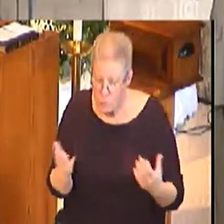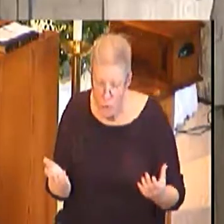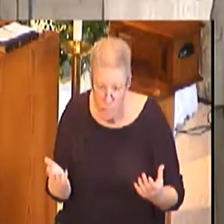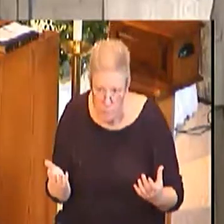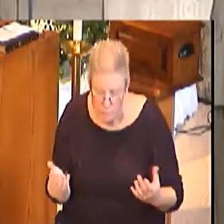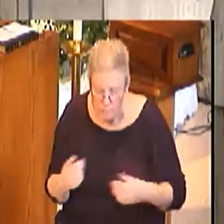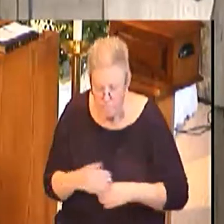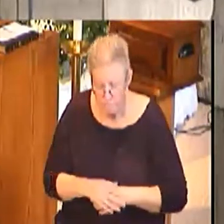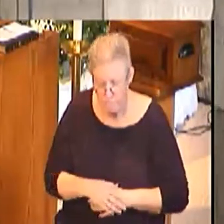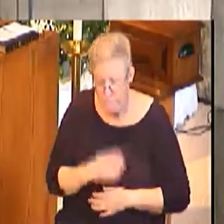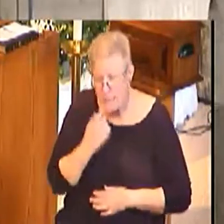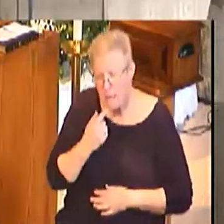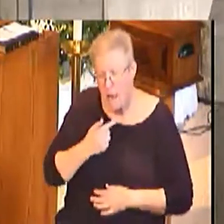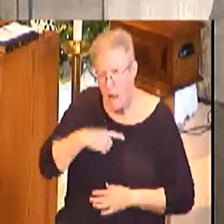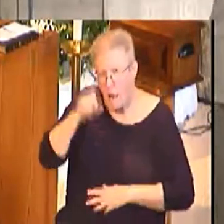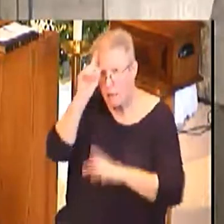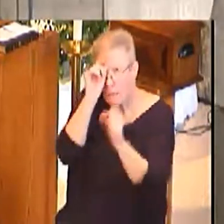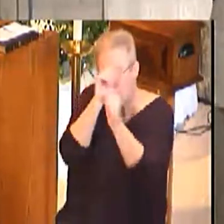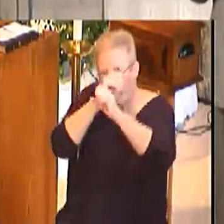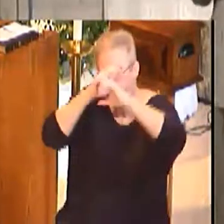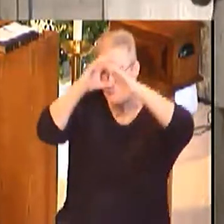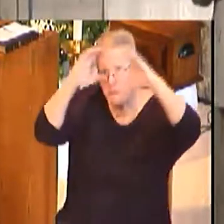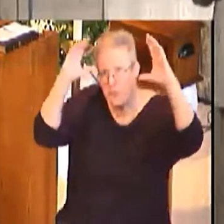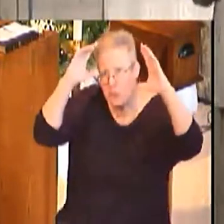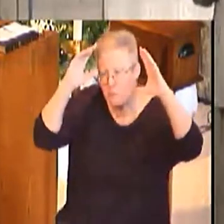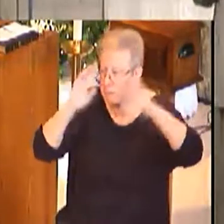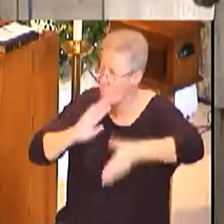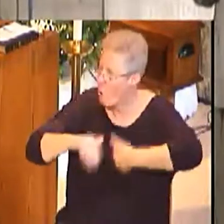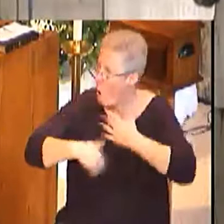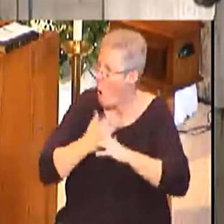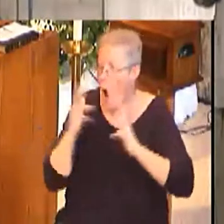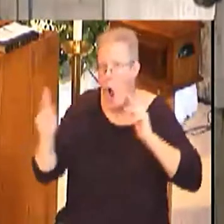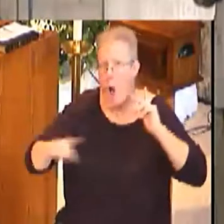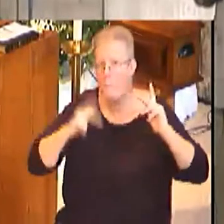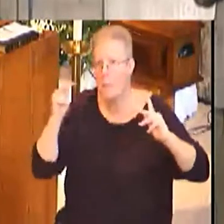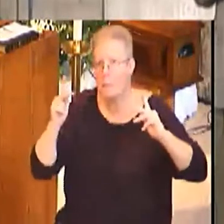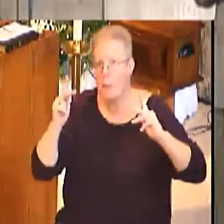all people coming together in unity,